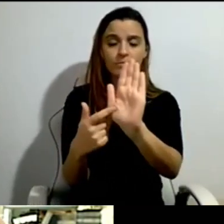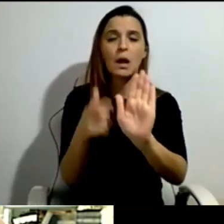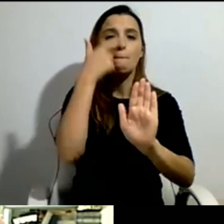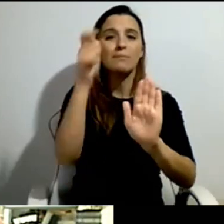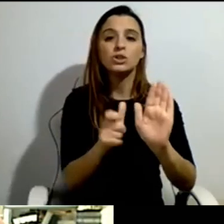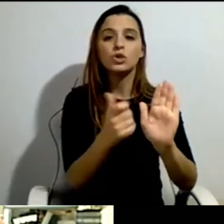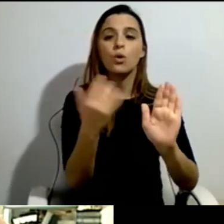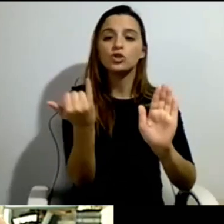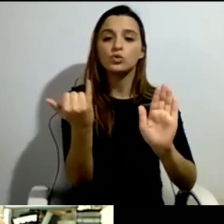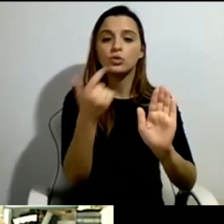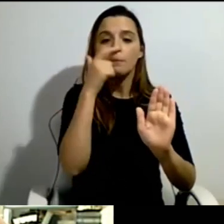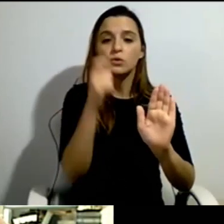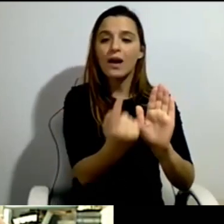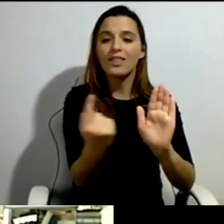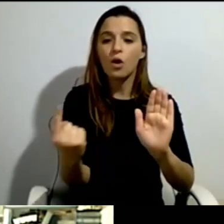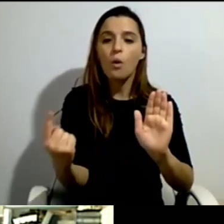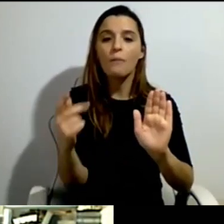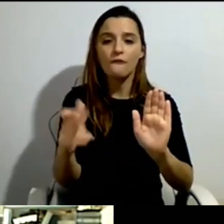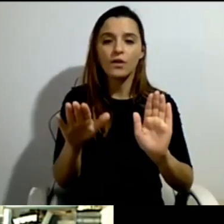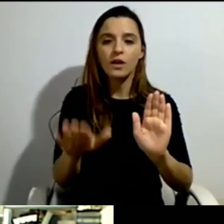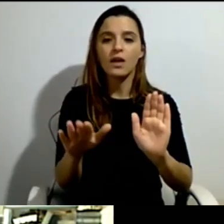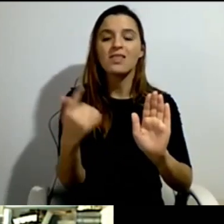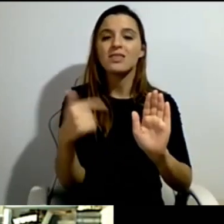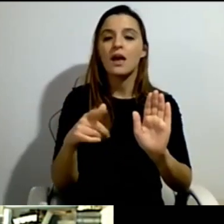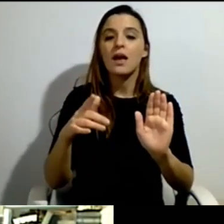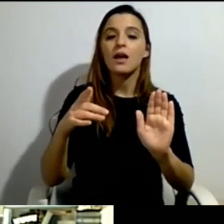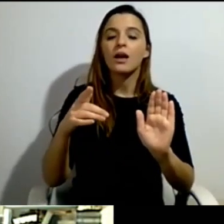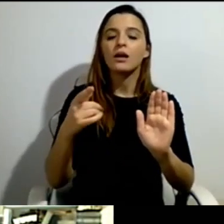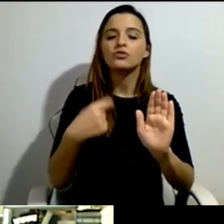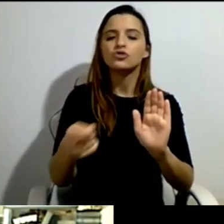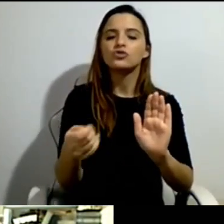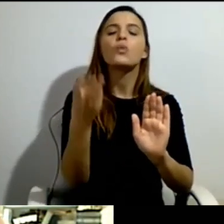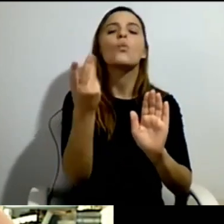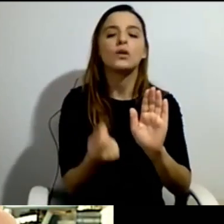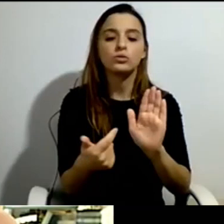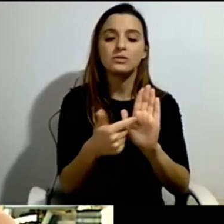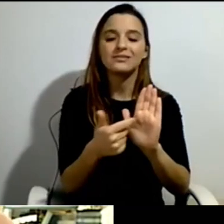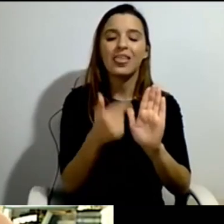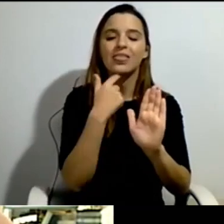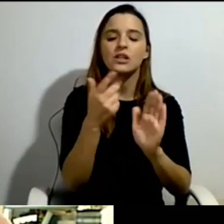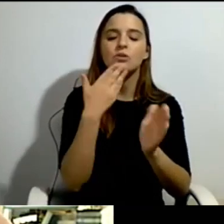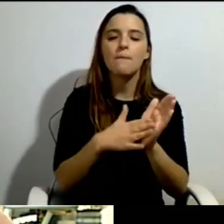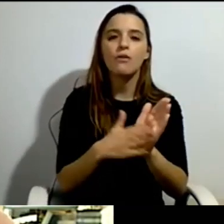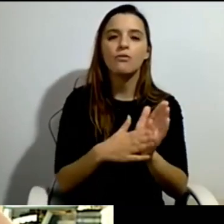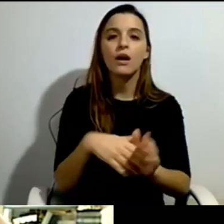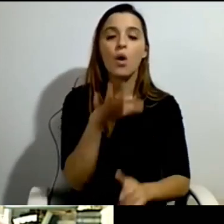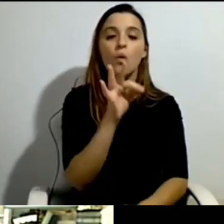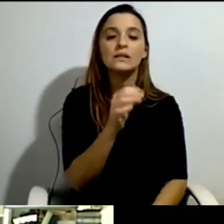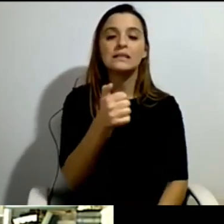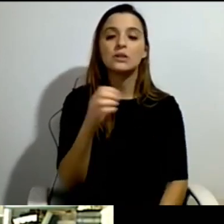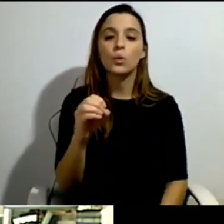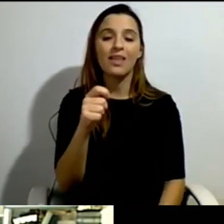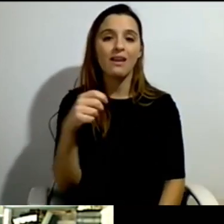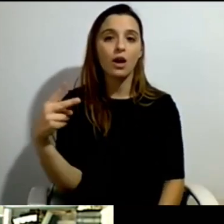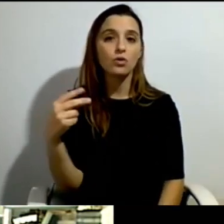a day. Now, you might think that's a few, you might think that's a lot. But if you compare it to a